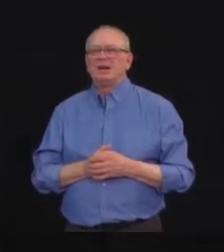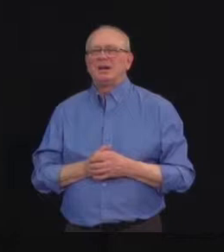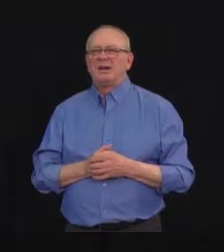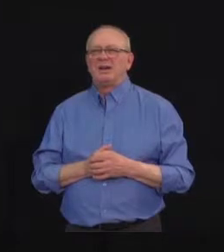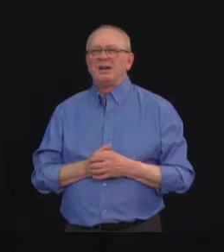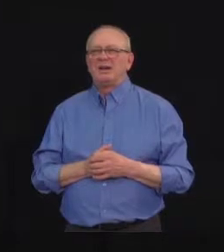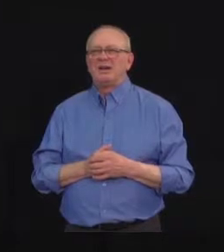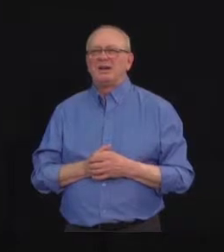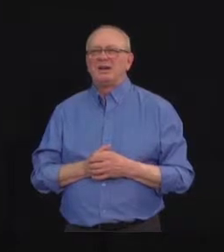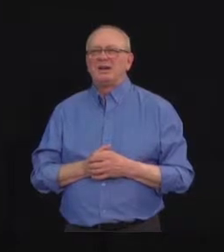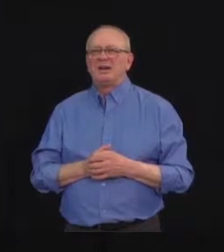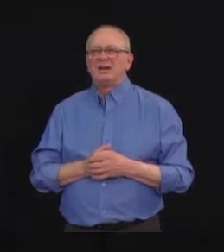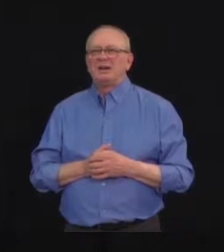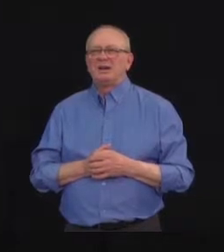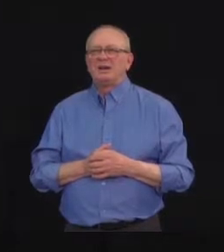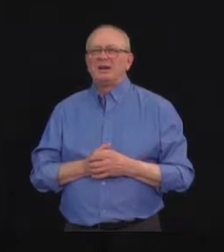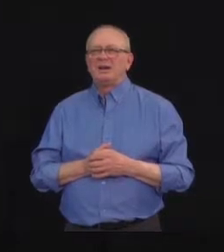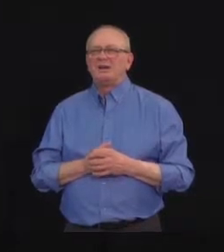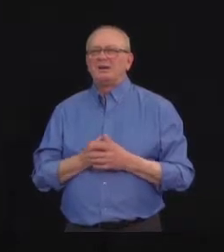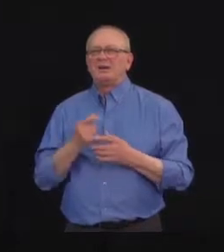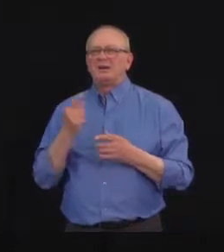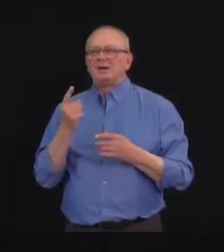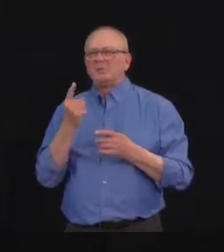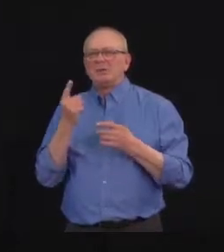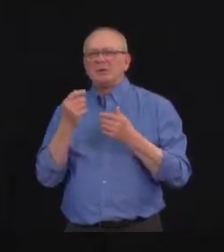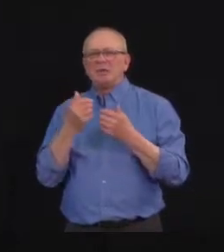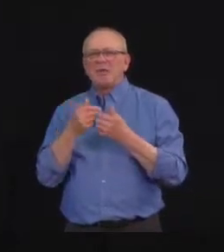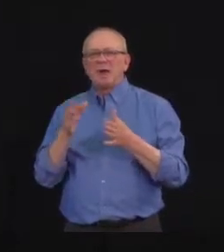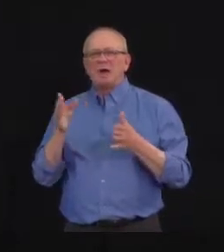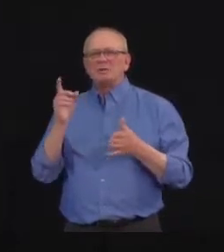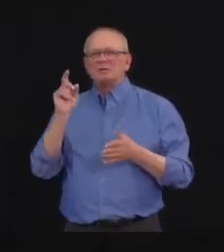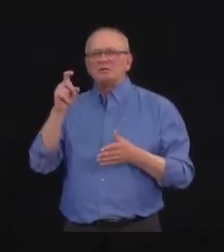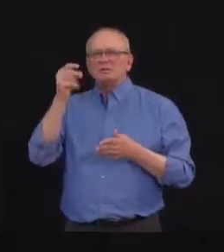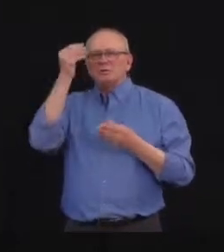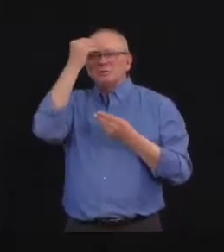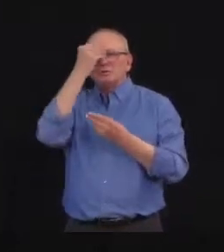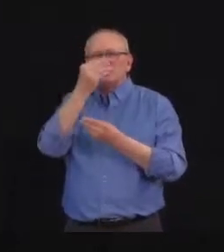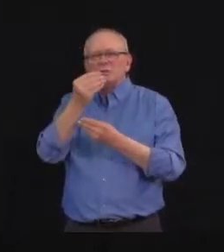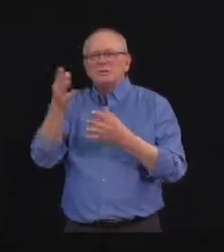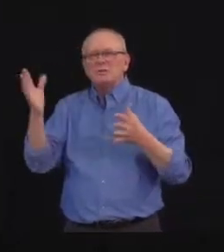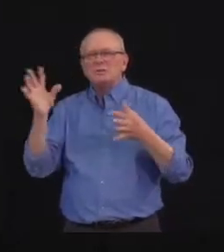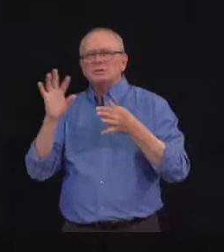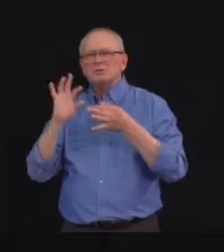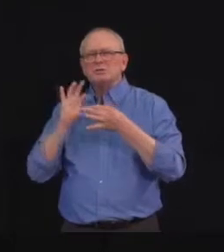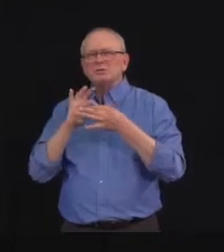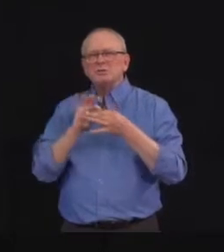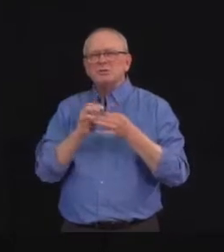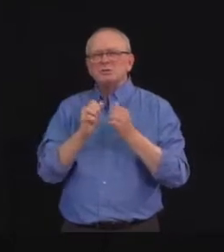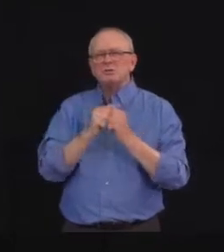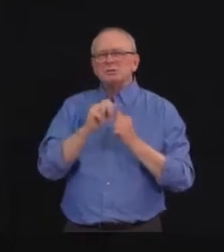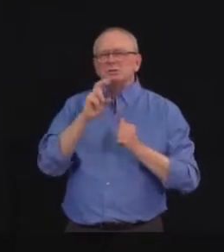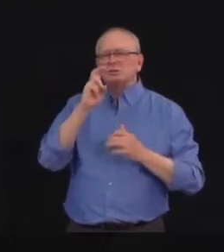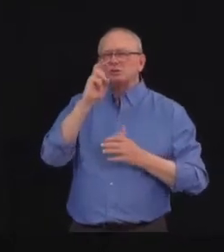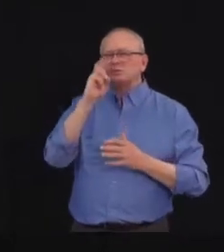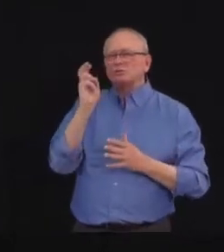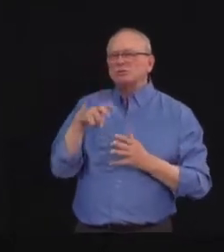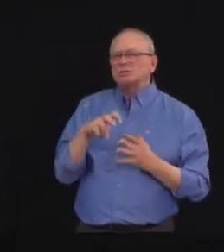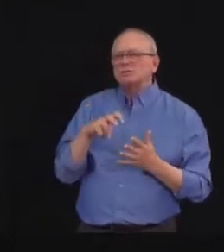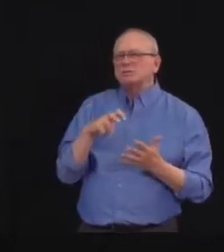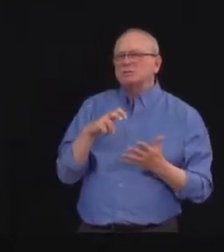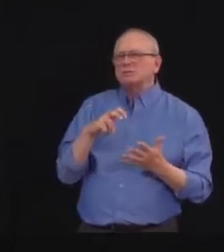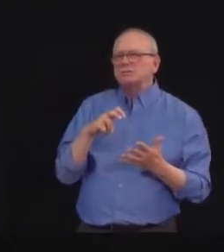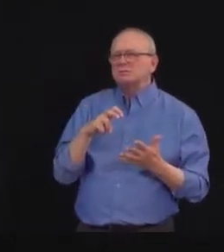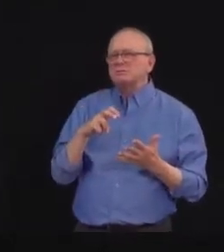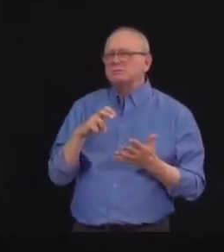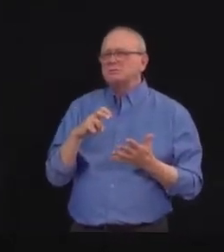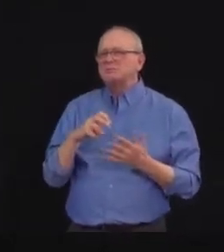regarding the amount of risk that AIMCO took on? Should there be consequences? And finally, do you still want to rip Alberta